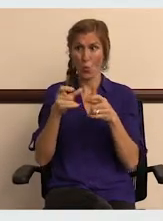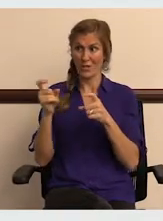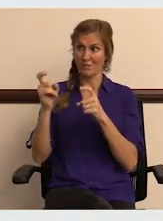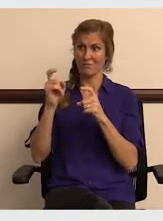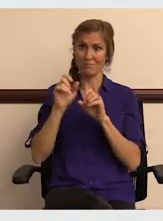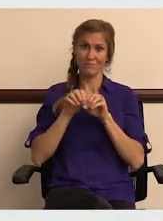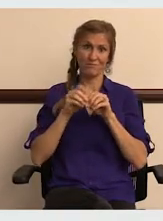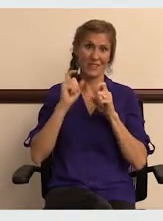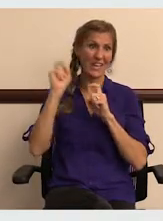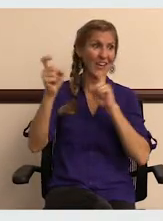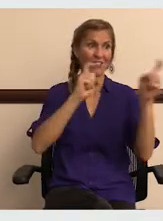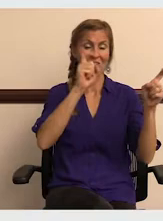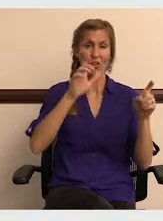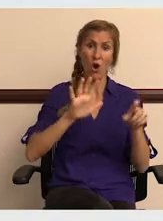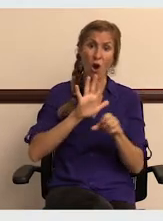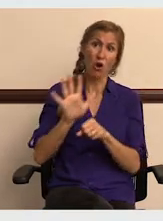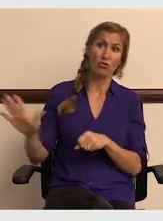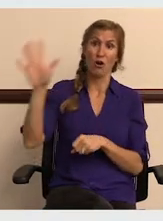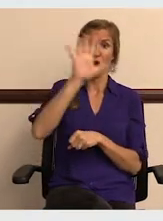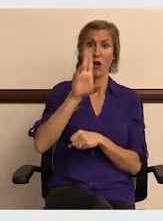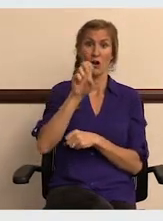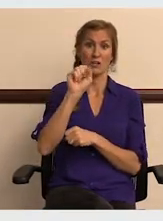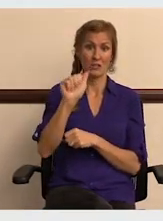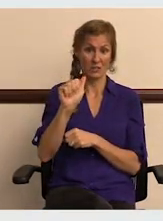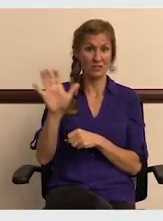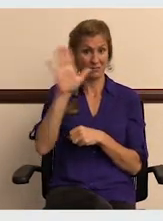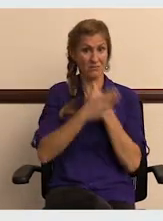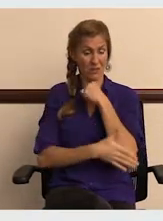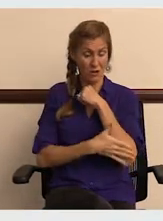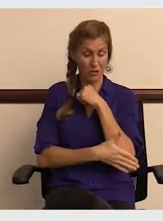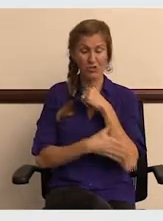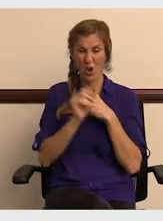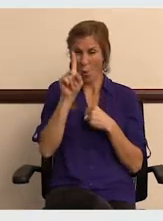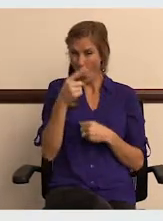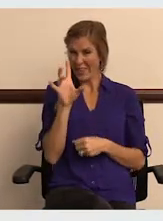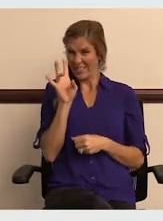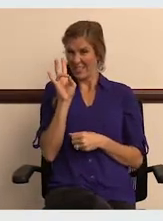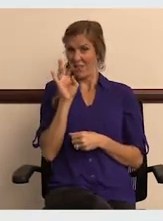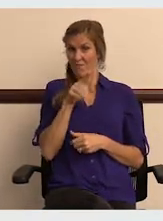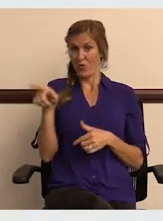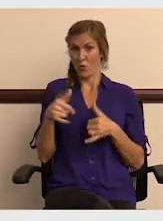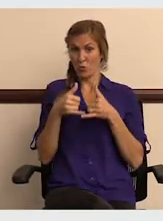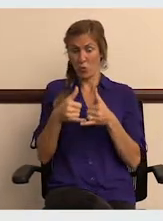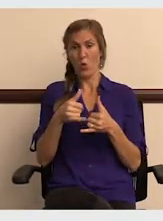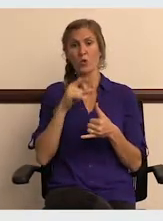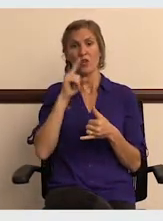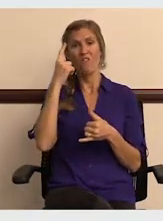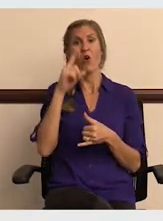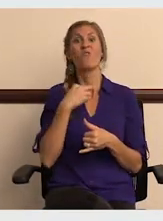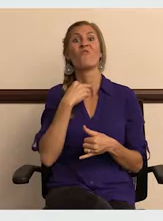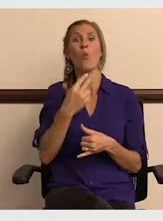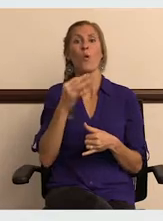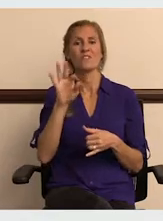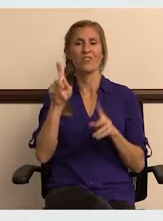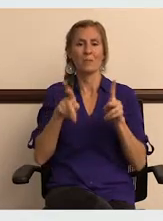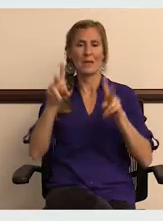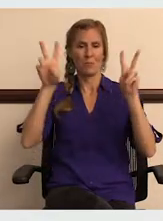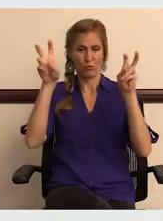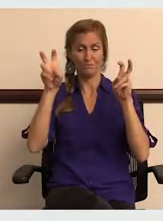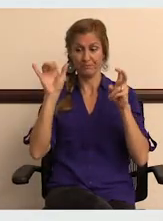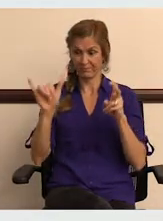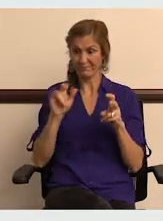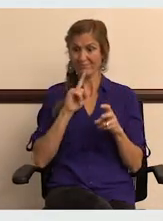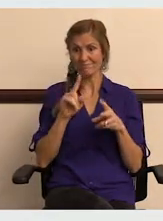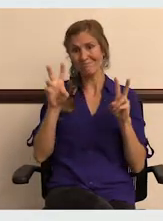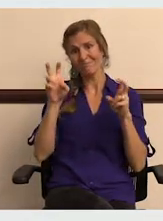awards given across the country through this award program, and only seven of those awards were for Voice of the People,